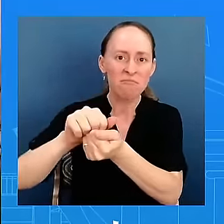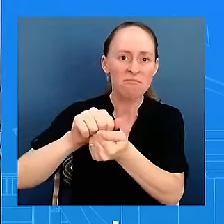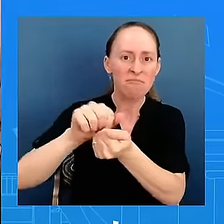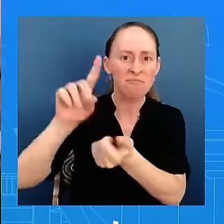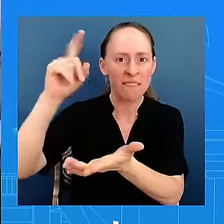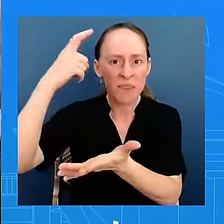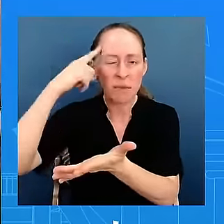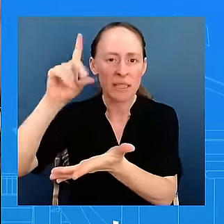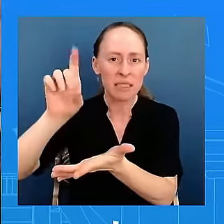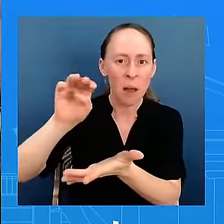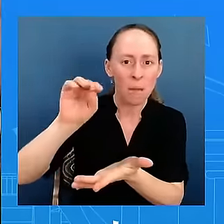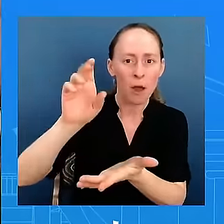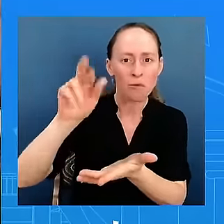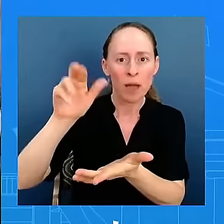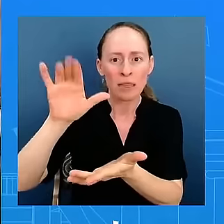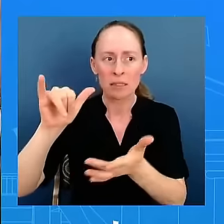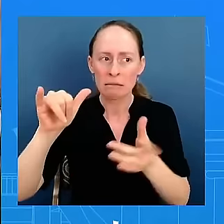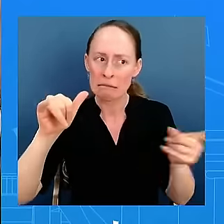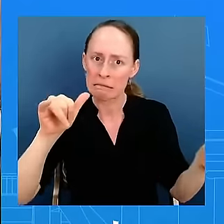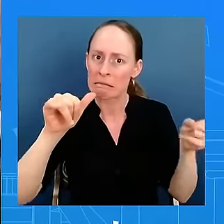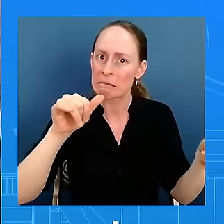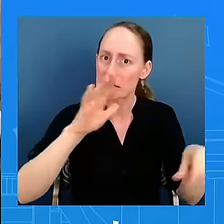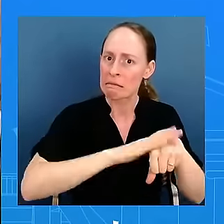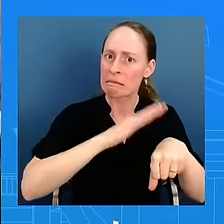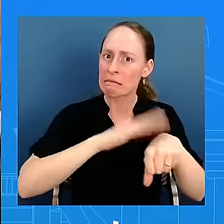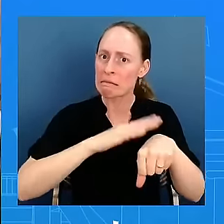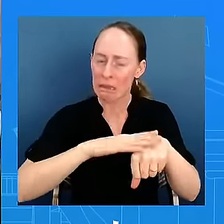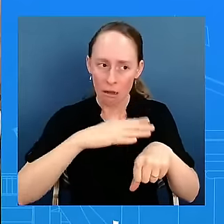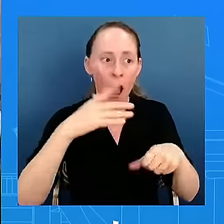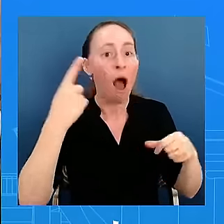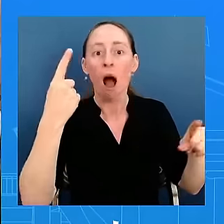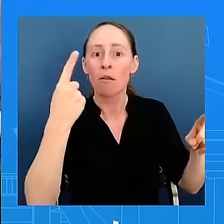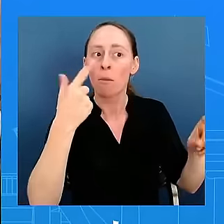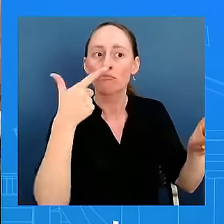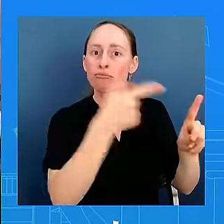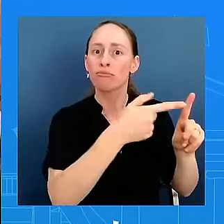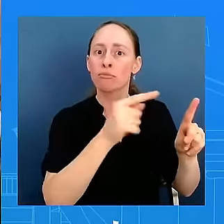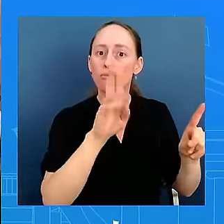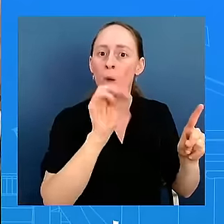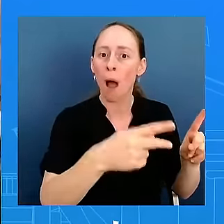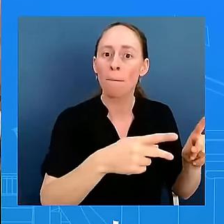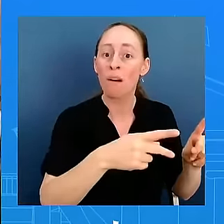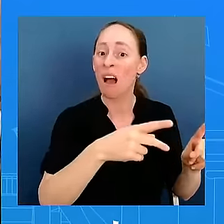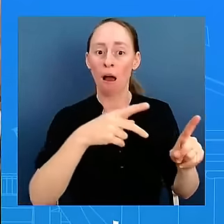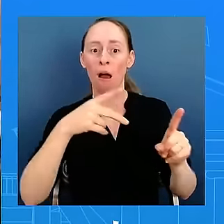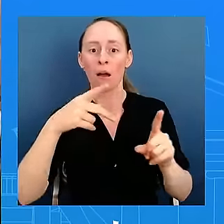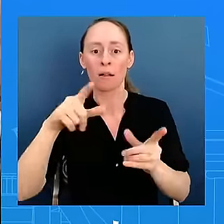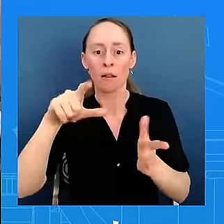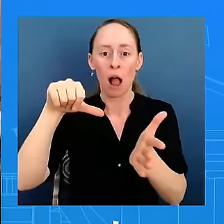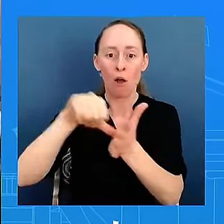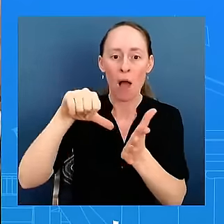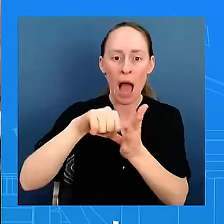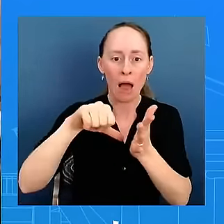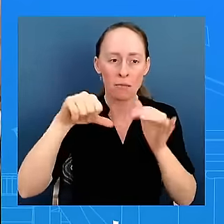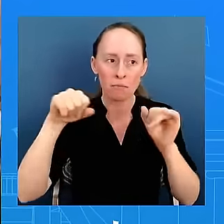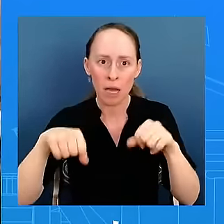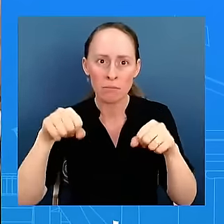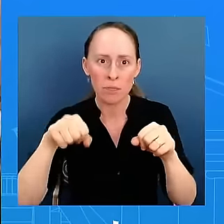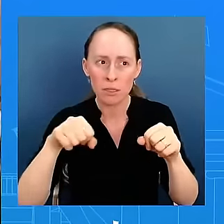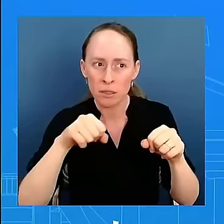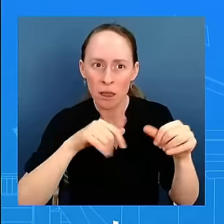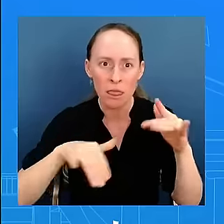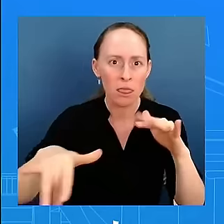that we know of uh iran being one of them the shooter the other night so how many threats are enough to lower the temperature